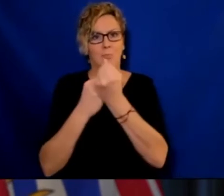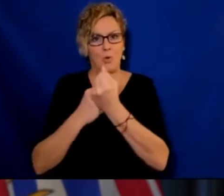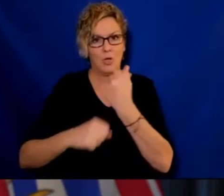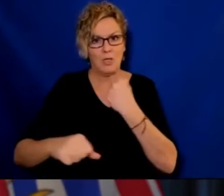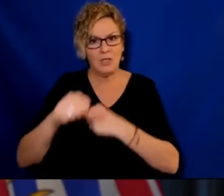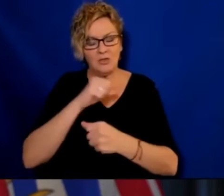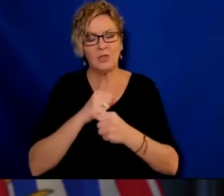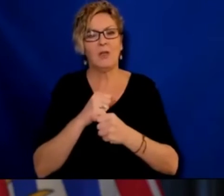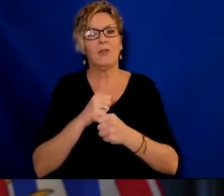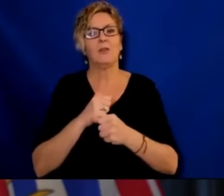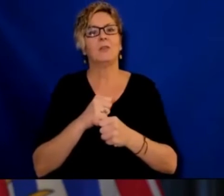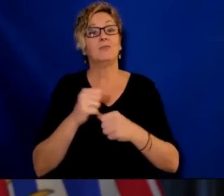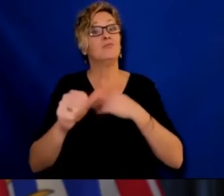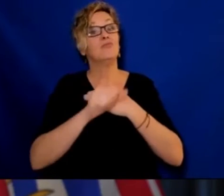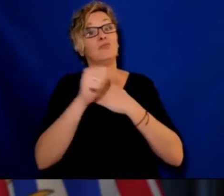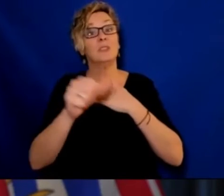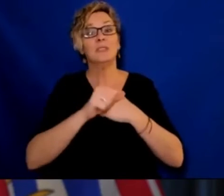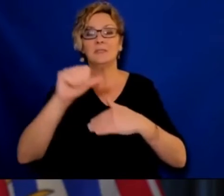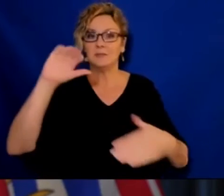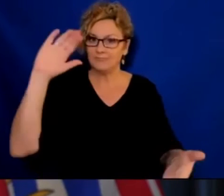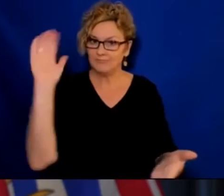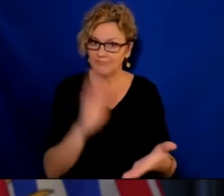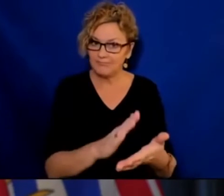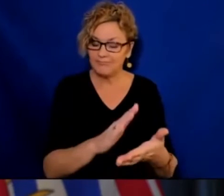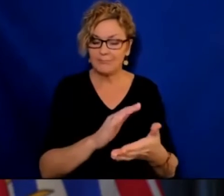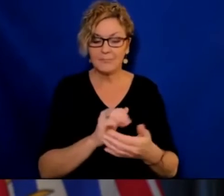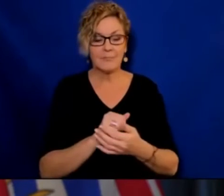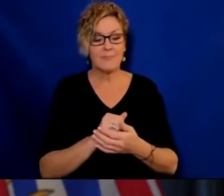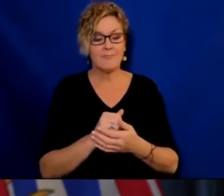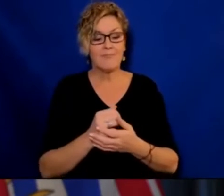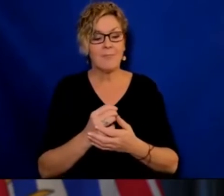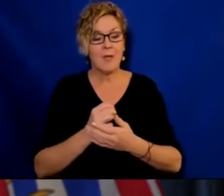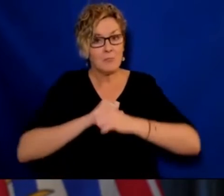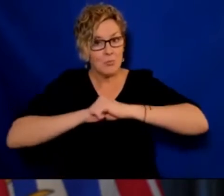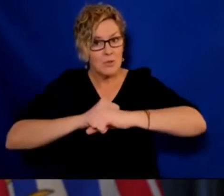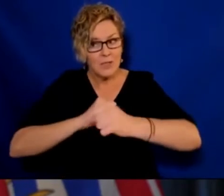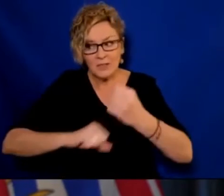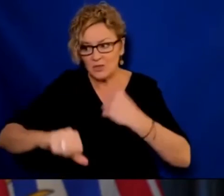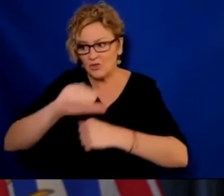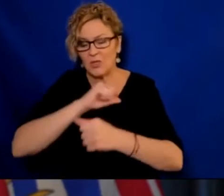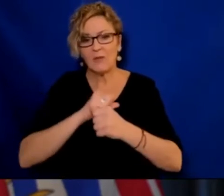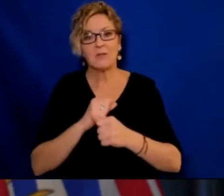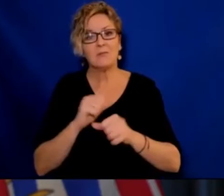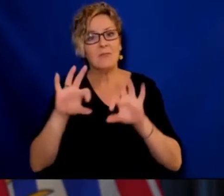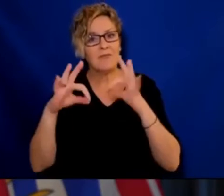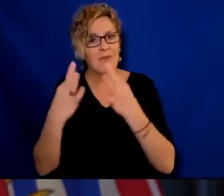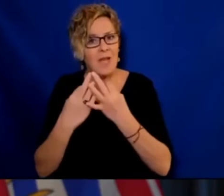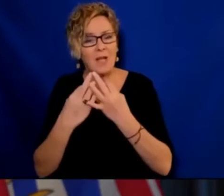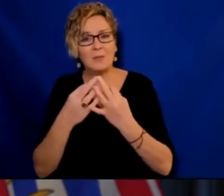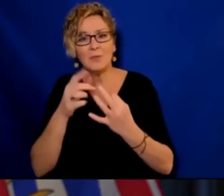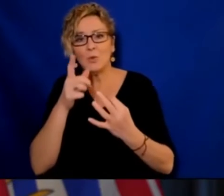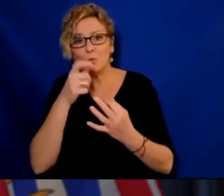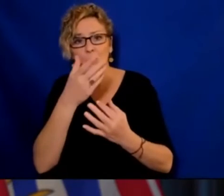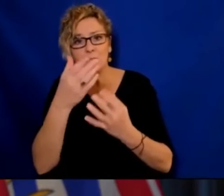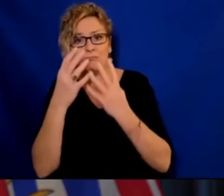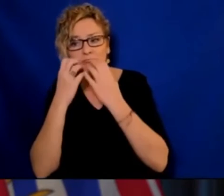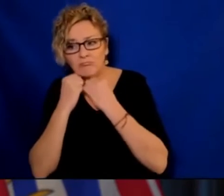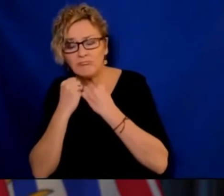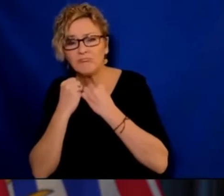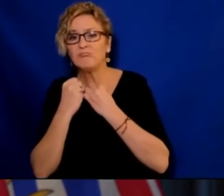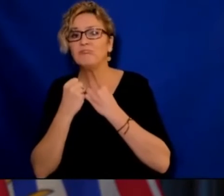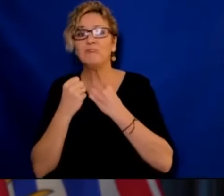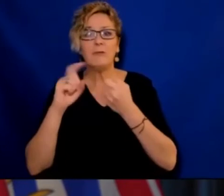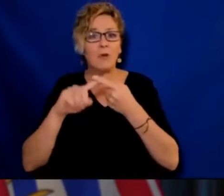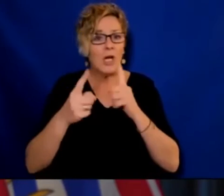we protect our families, those we are closest to, our loved ones, and our communities. People in British Columbia